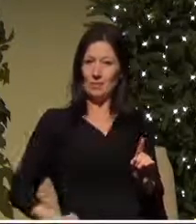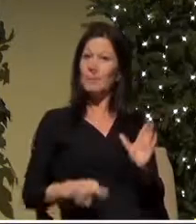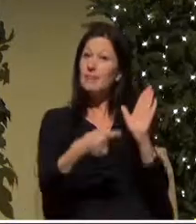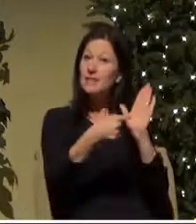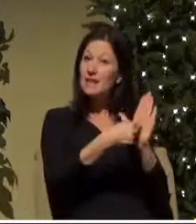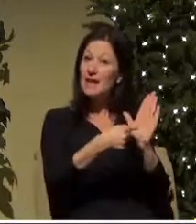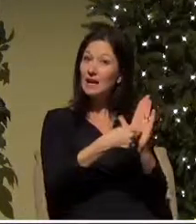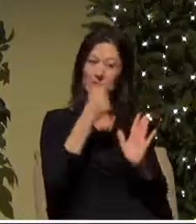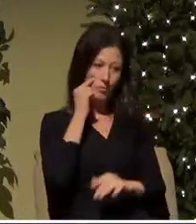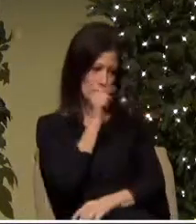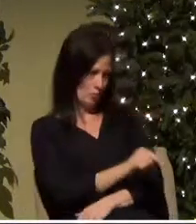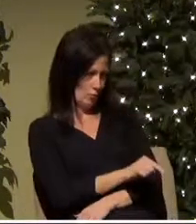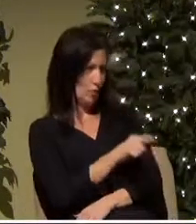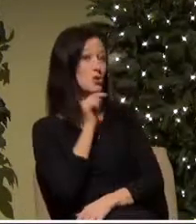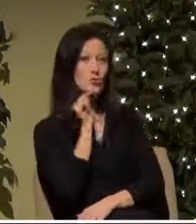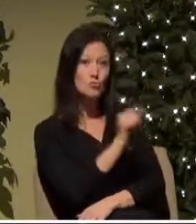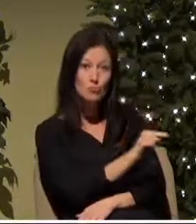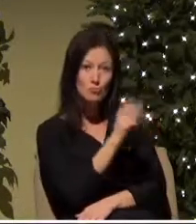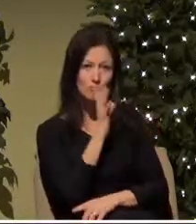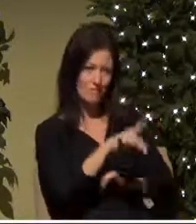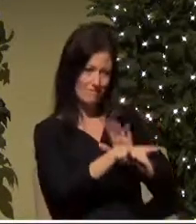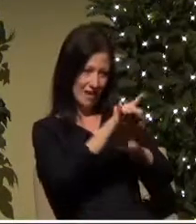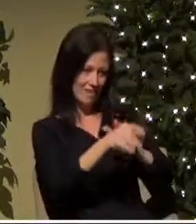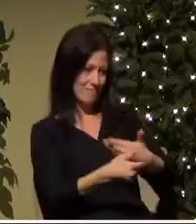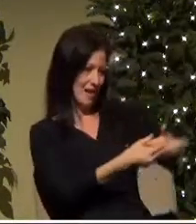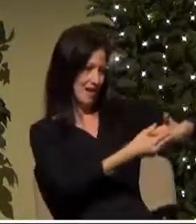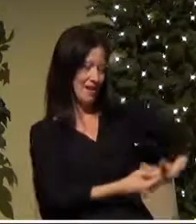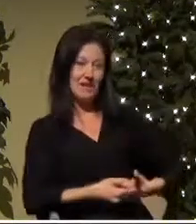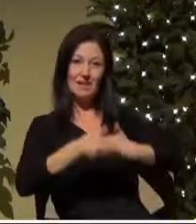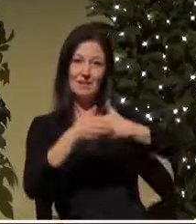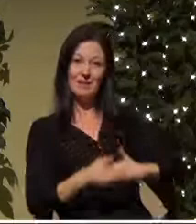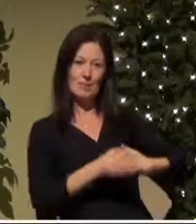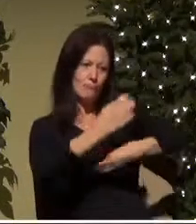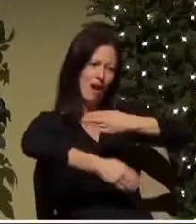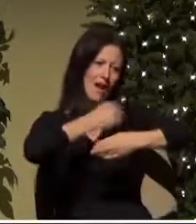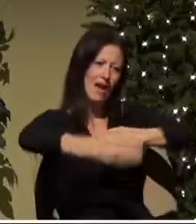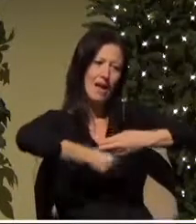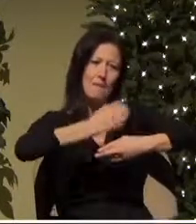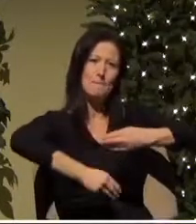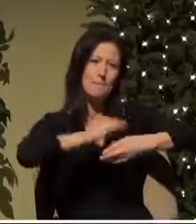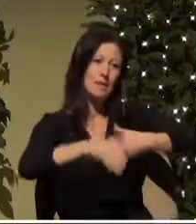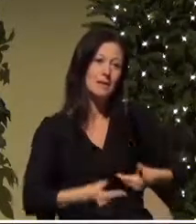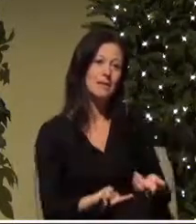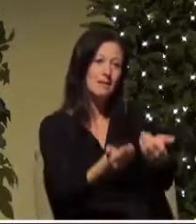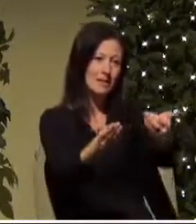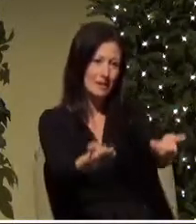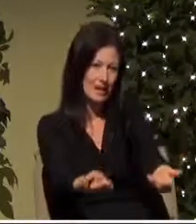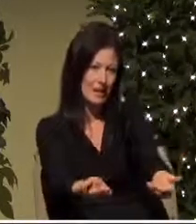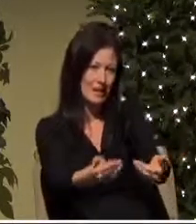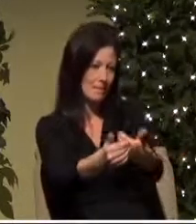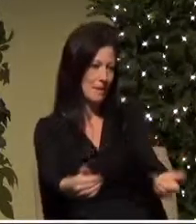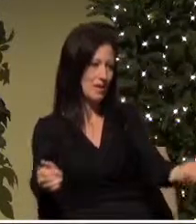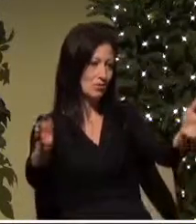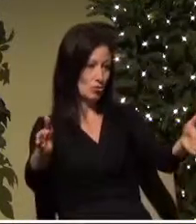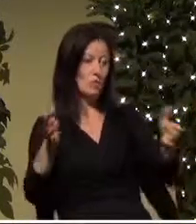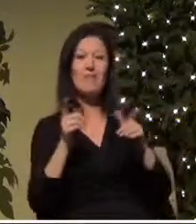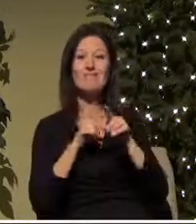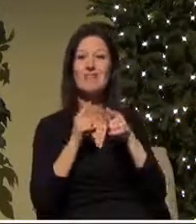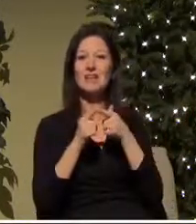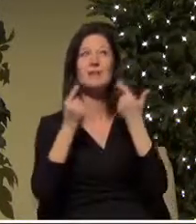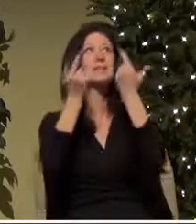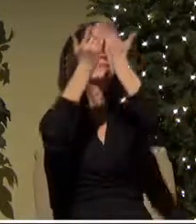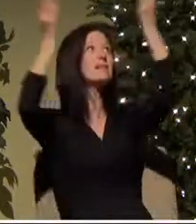will find a baby wrapped in cloths and lying in a manger and then the skies open up